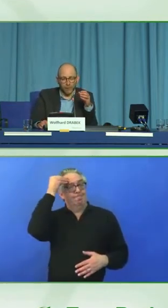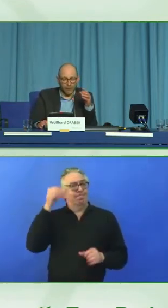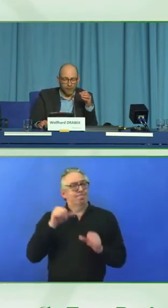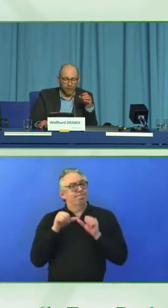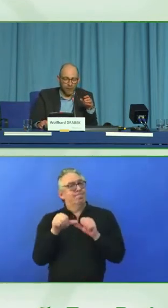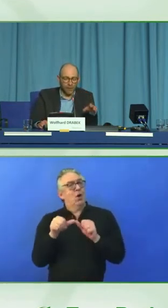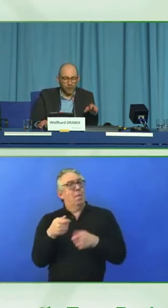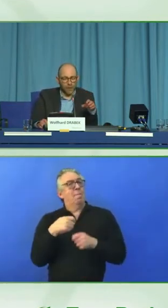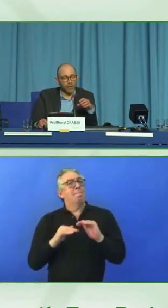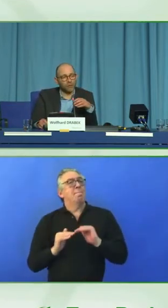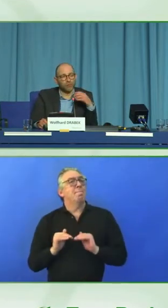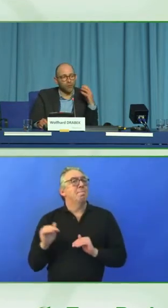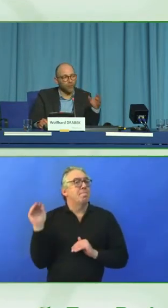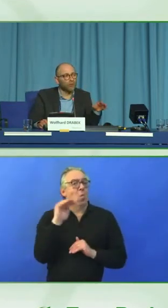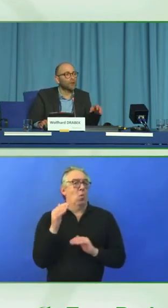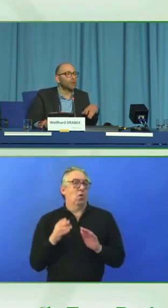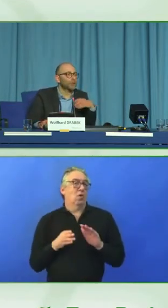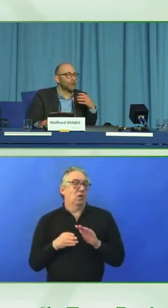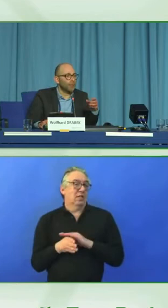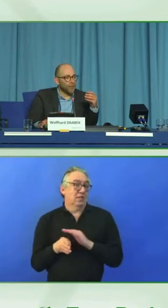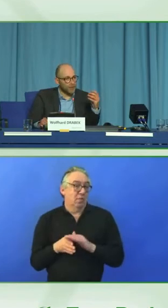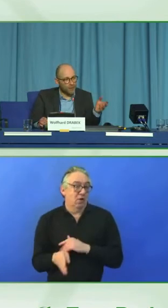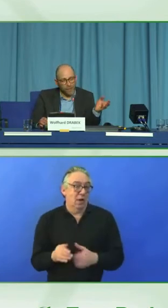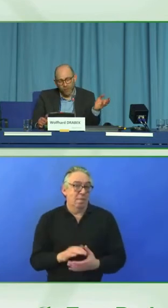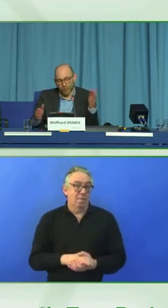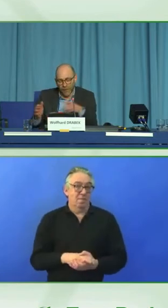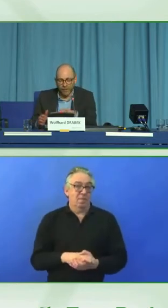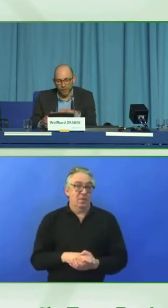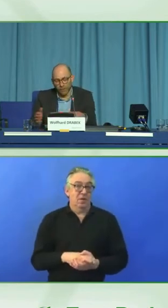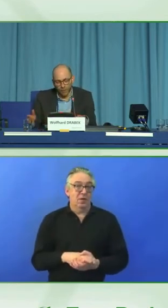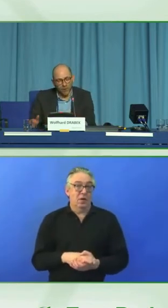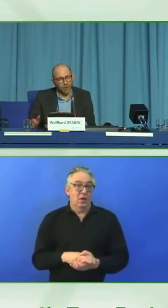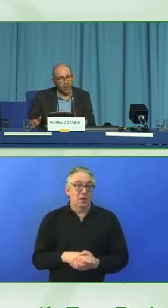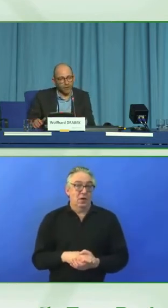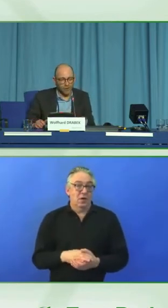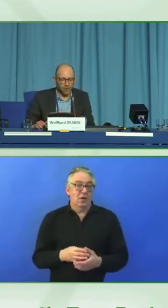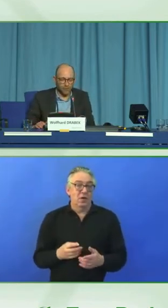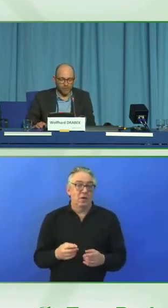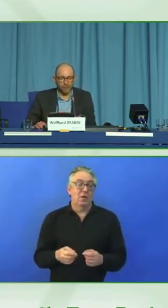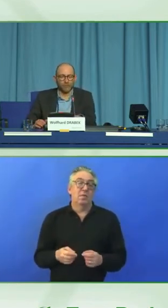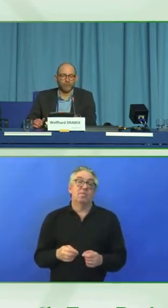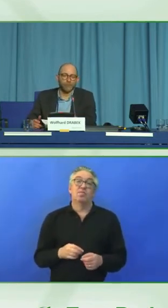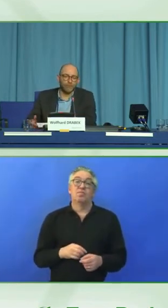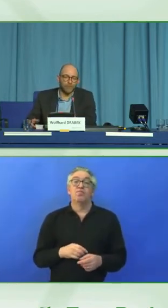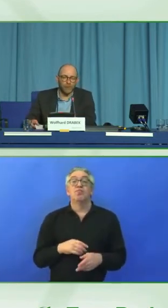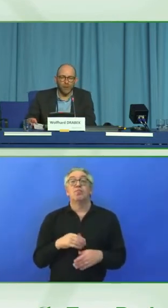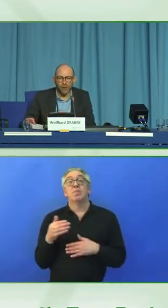of accessibility and try to improve it step by step together with our partners.